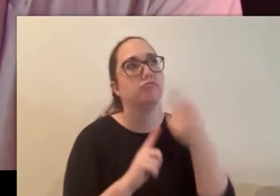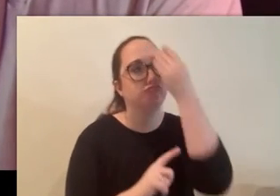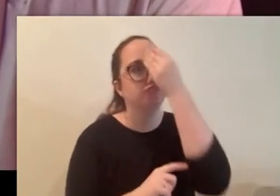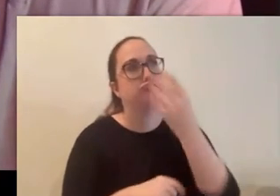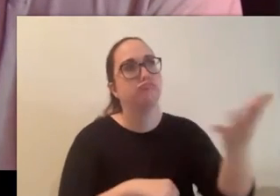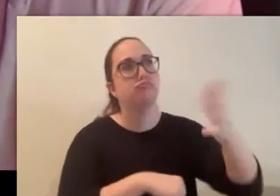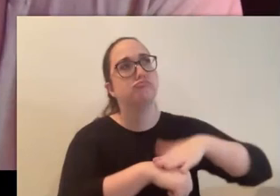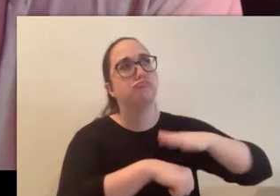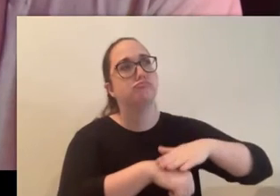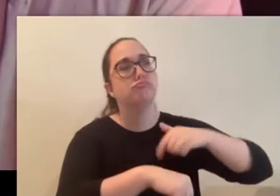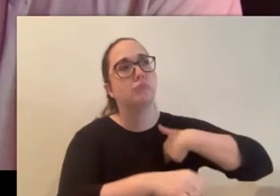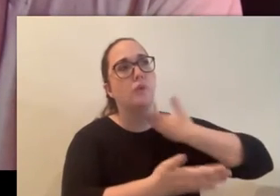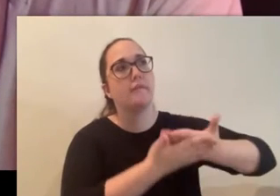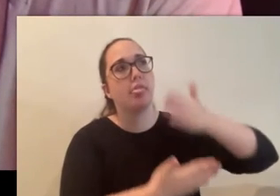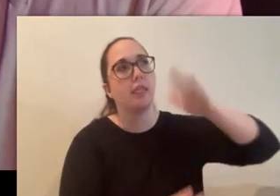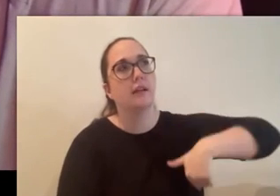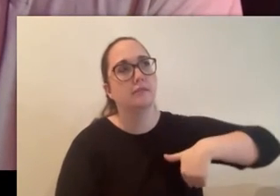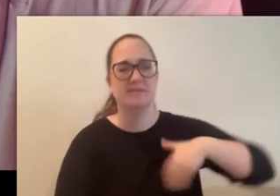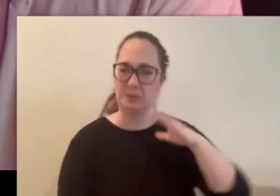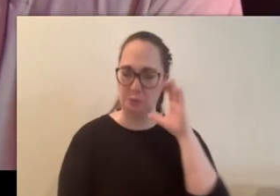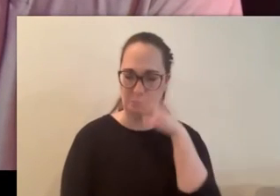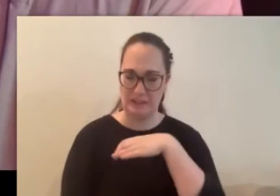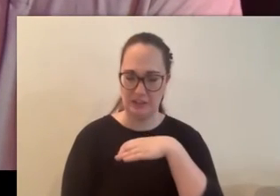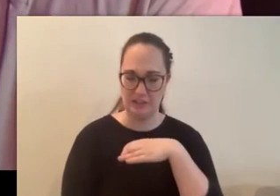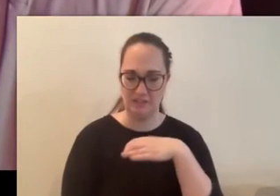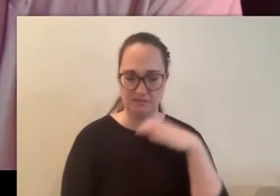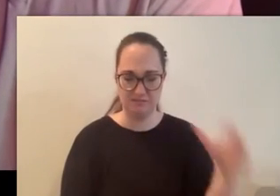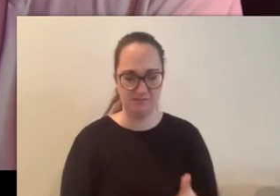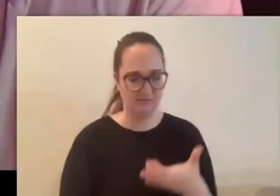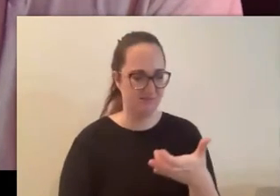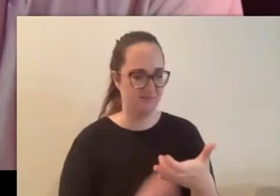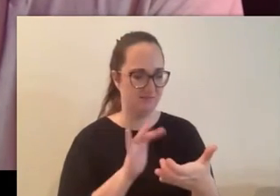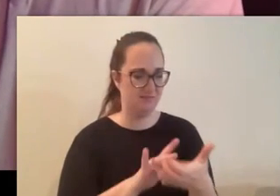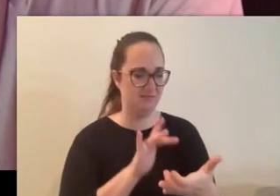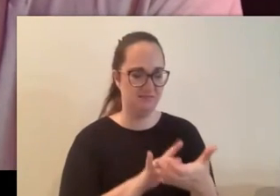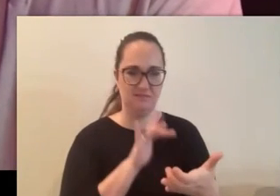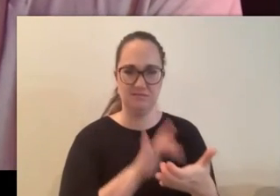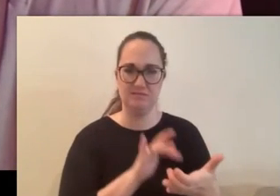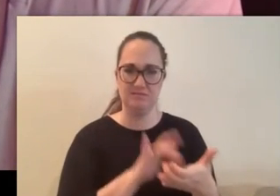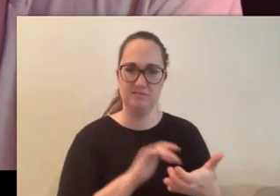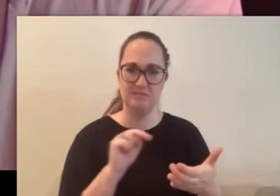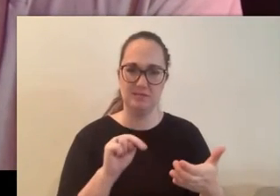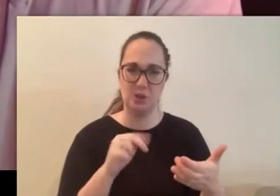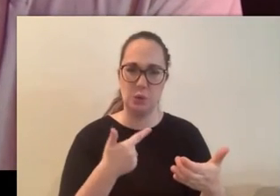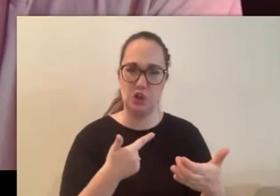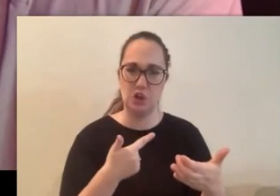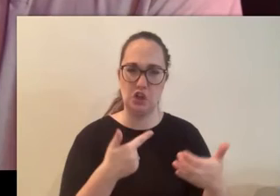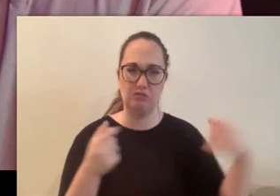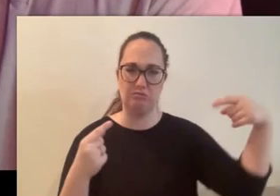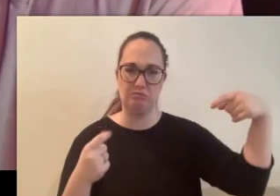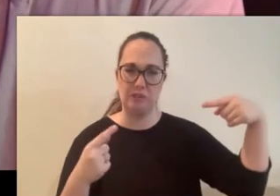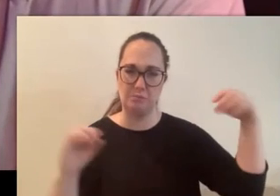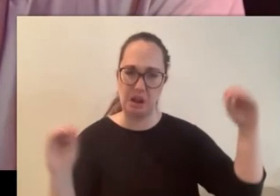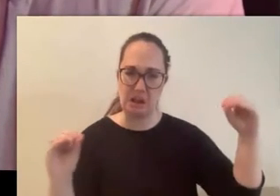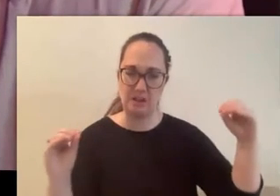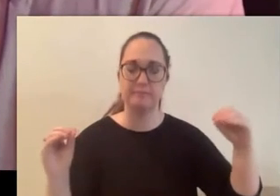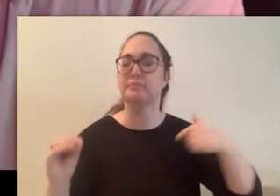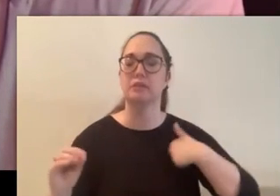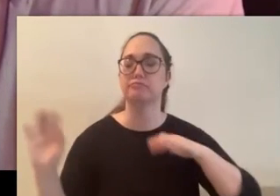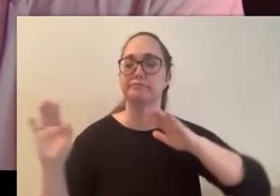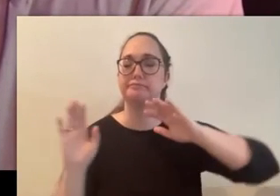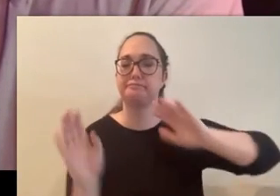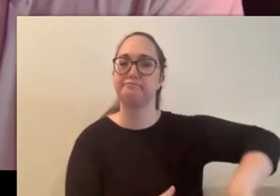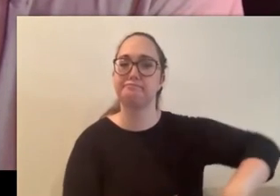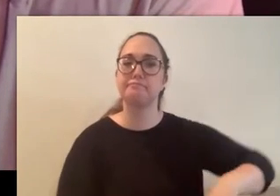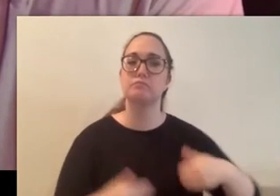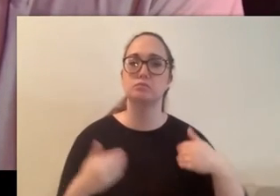this is weird why don't i have cell signal i brushed it off and decided just just just to